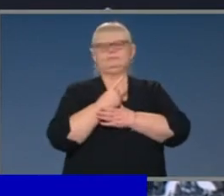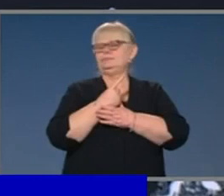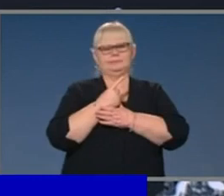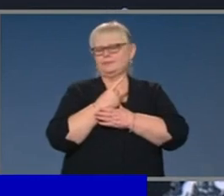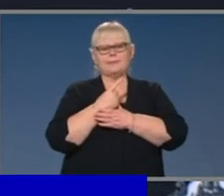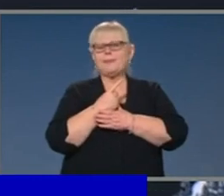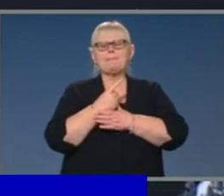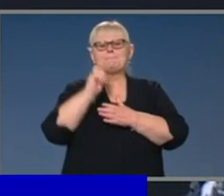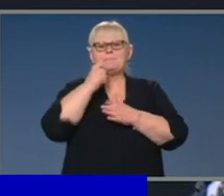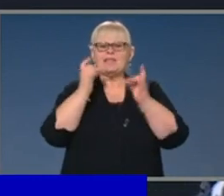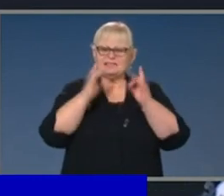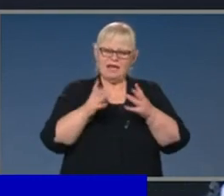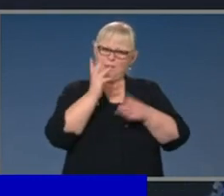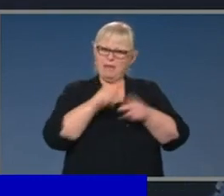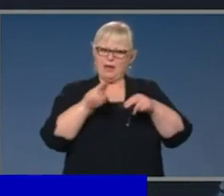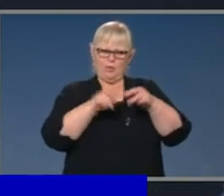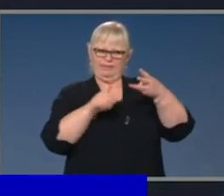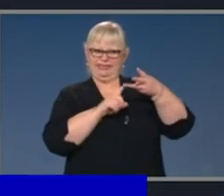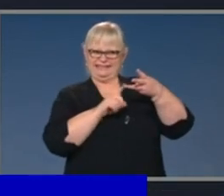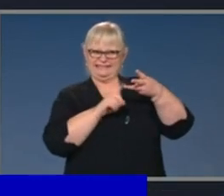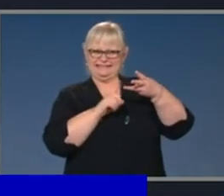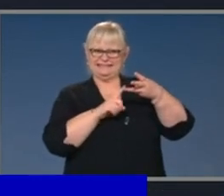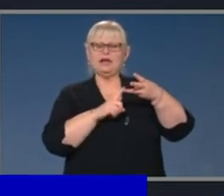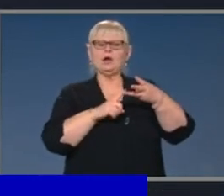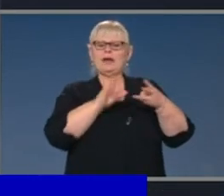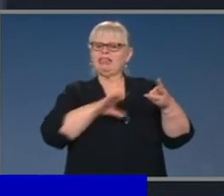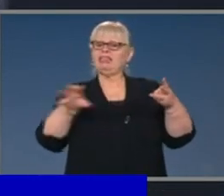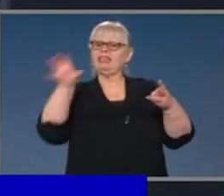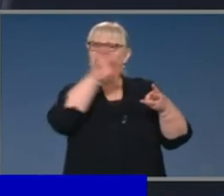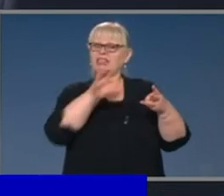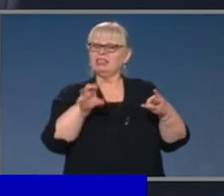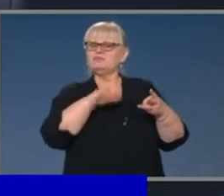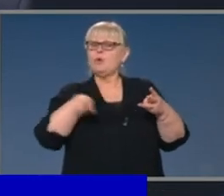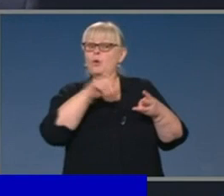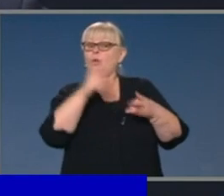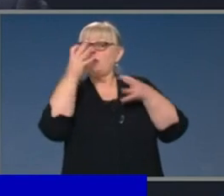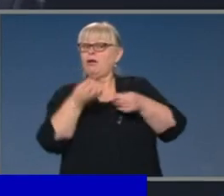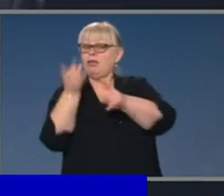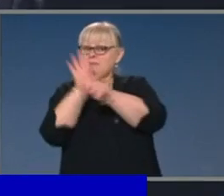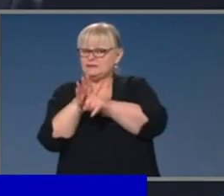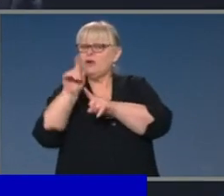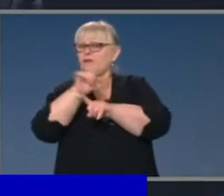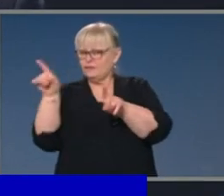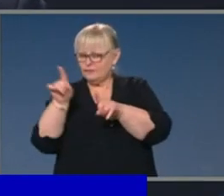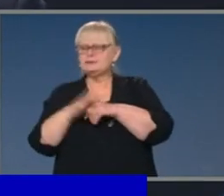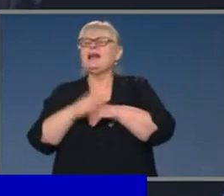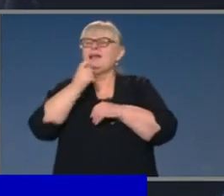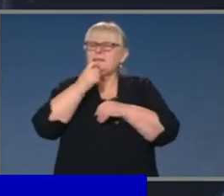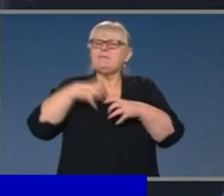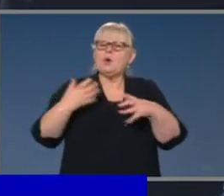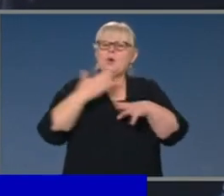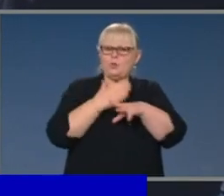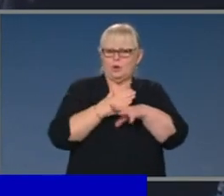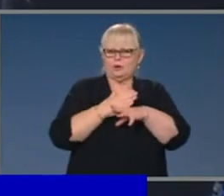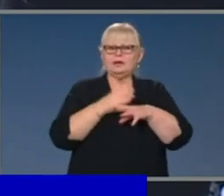be happening as part of step three, where states and territories choose to move to that, and it will require a bit more work. So that's in